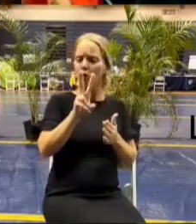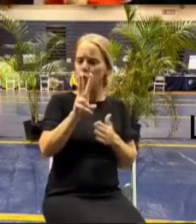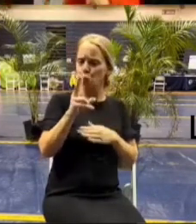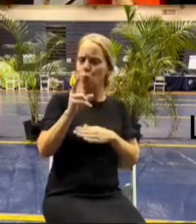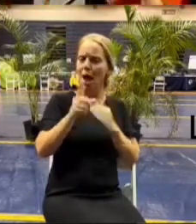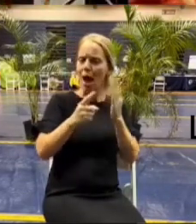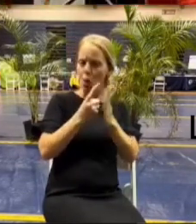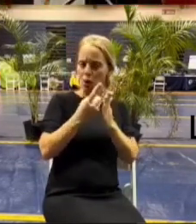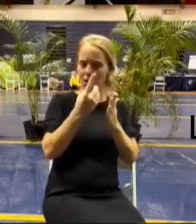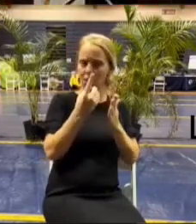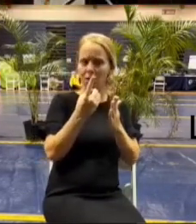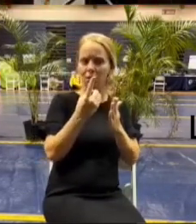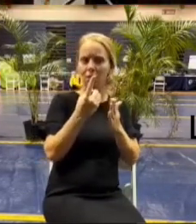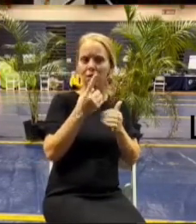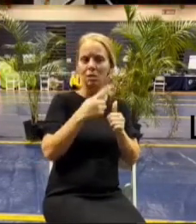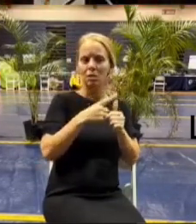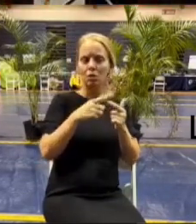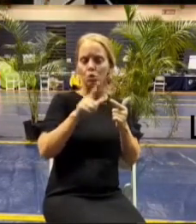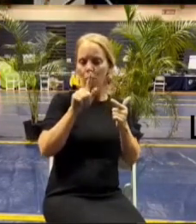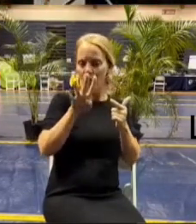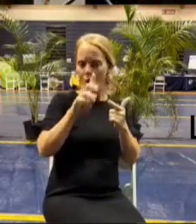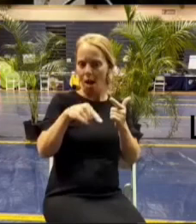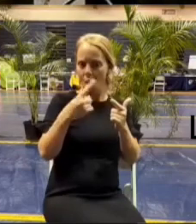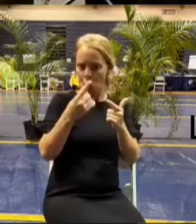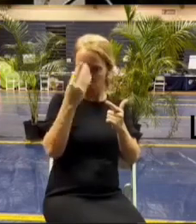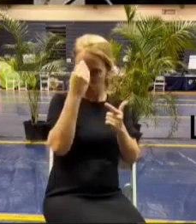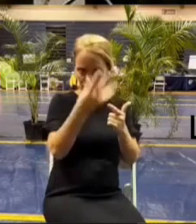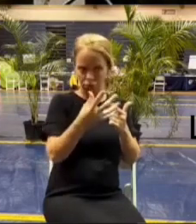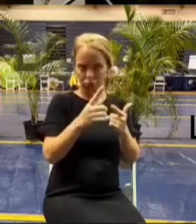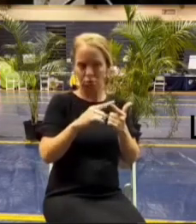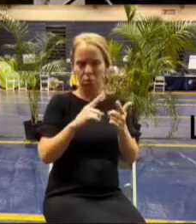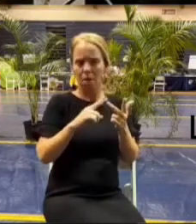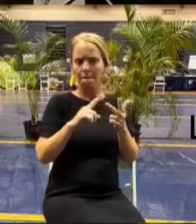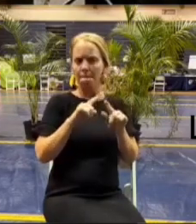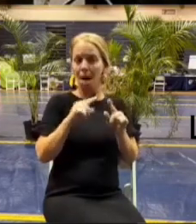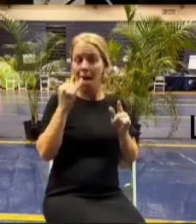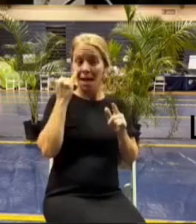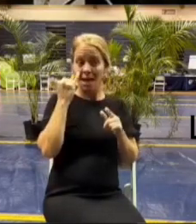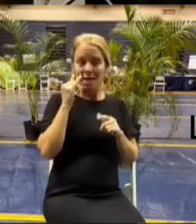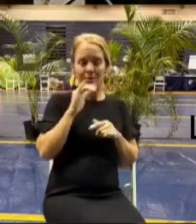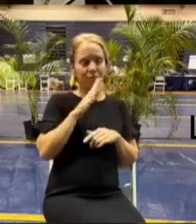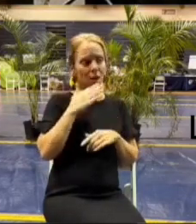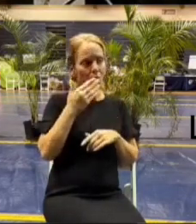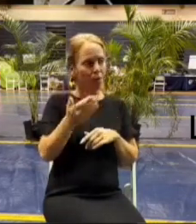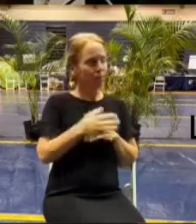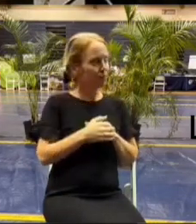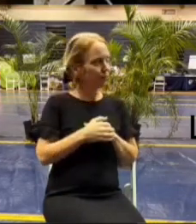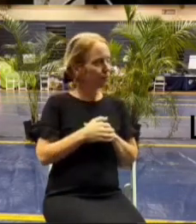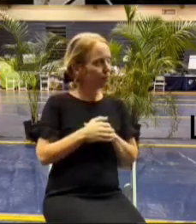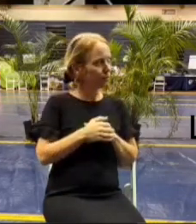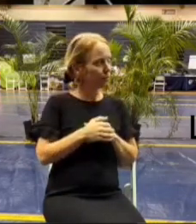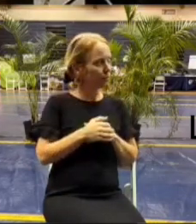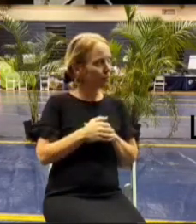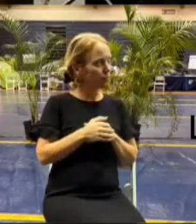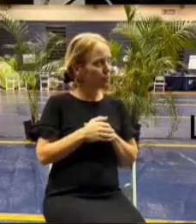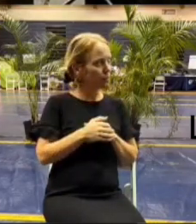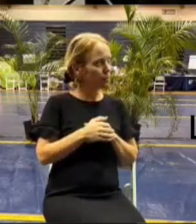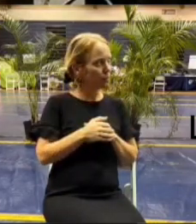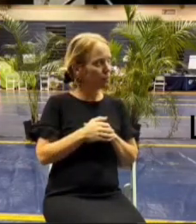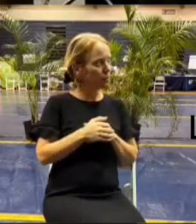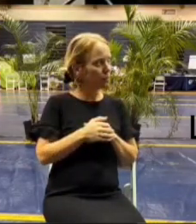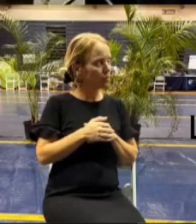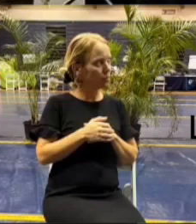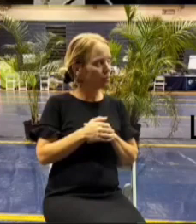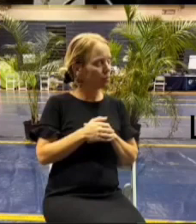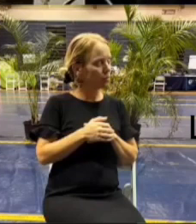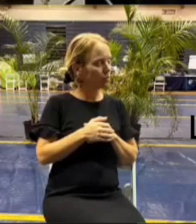for sure 24 hours out uh aloha um so if